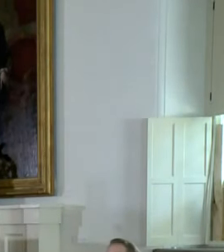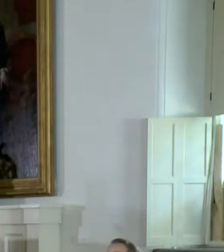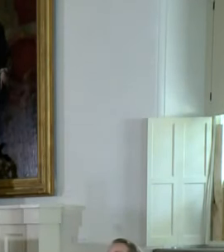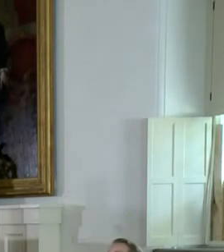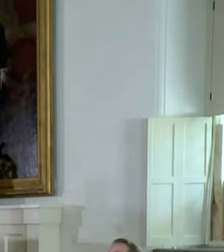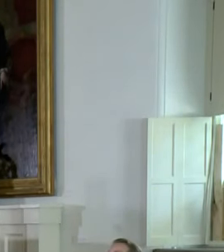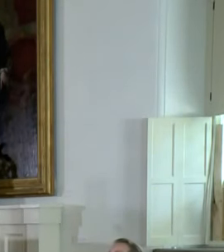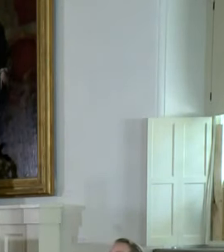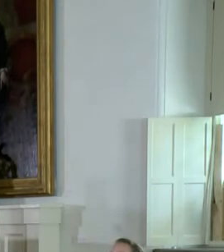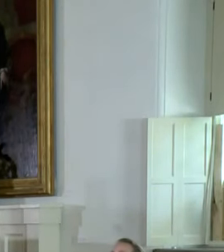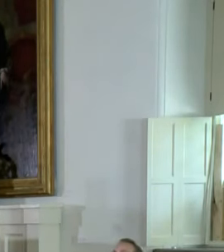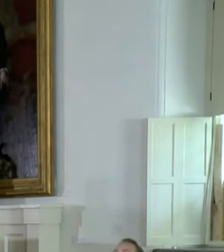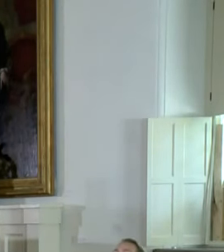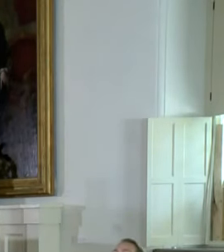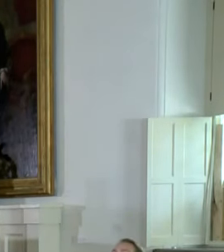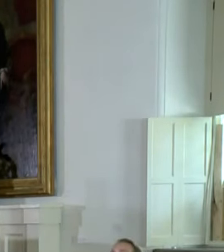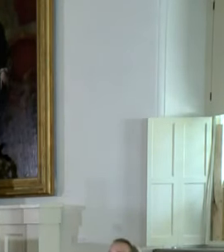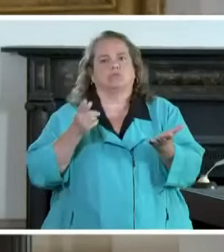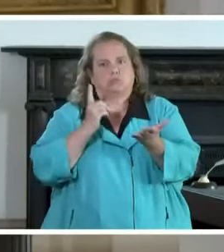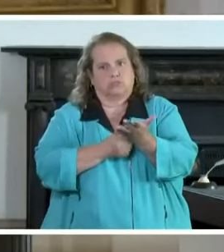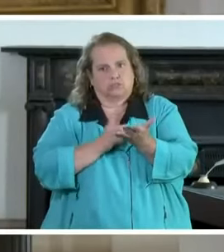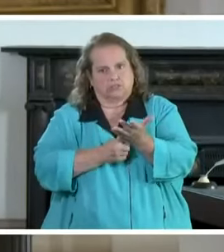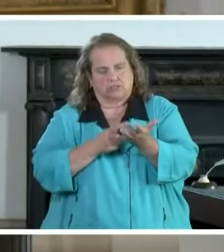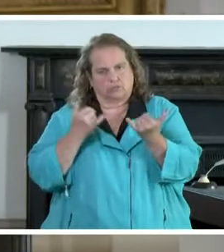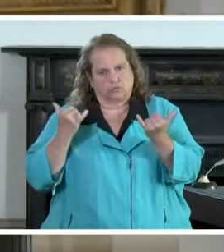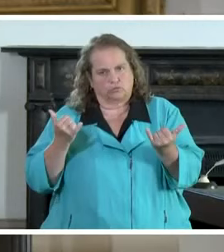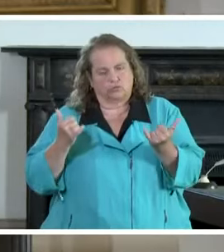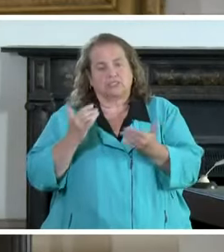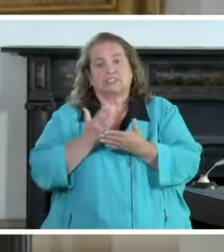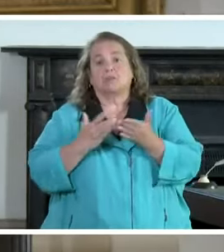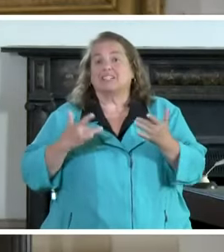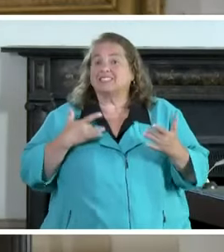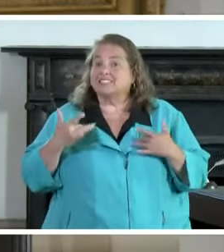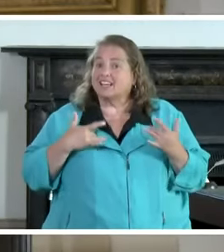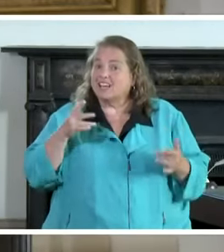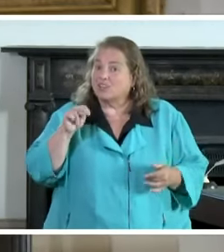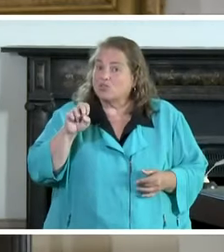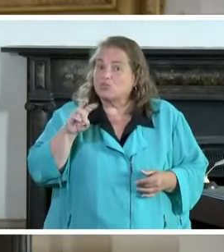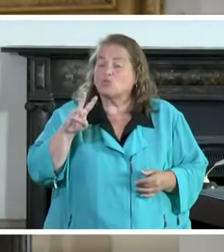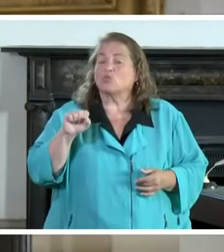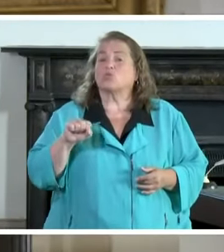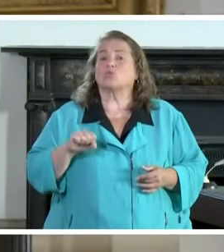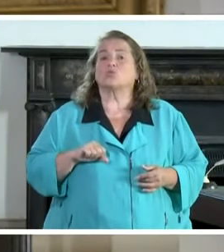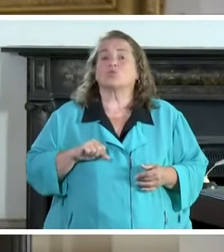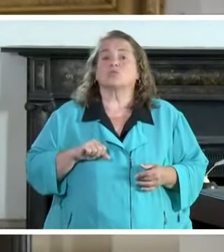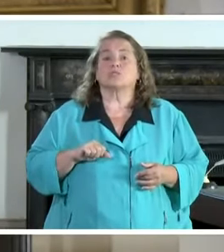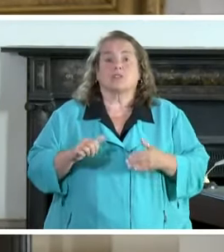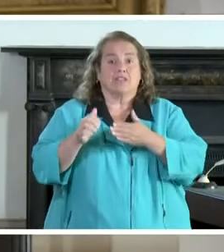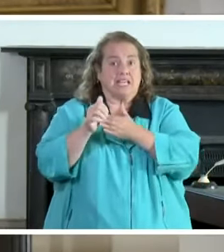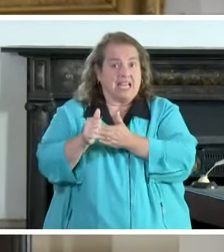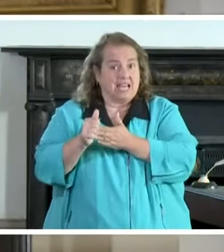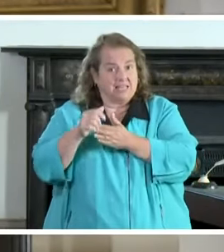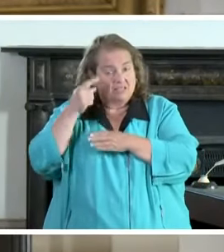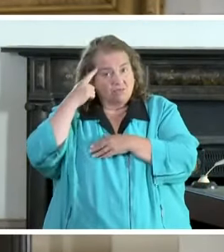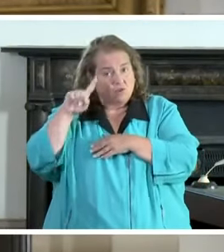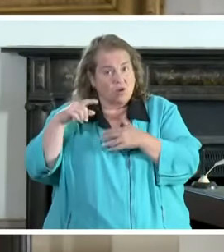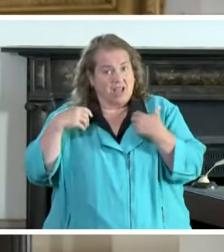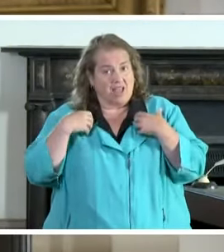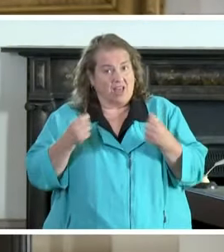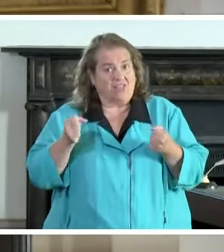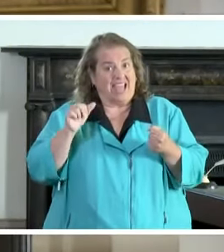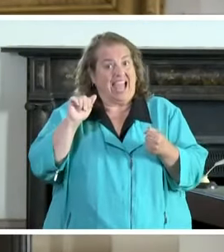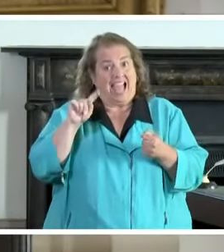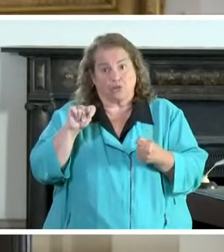have a lot to go over today some exciting news the guidance for healthy